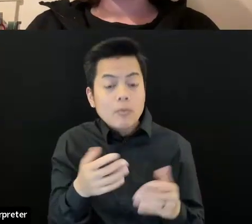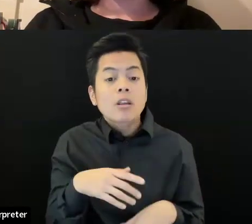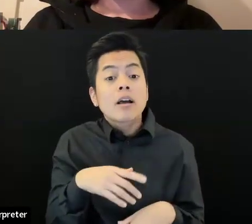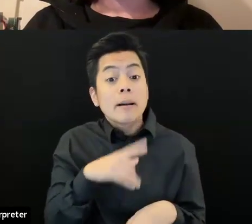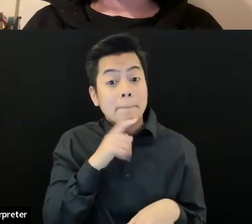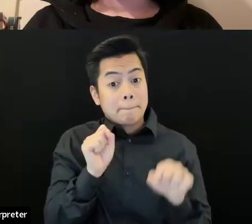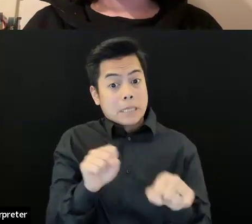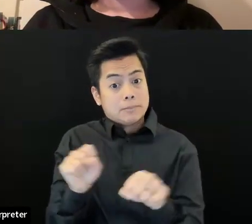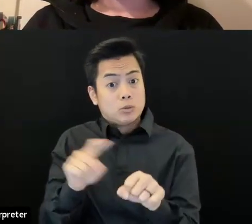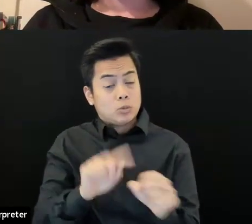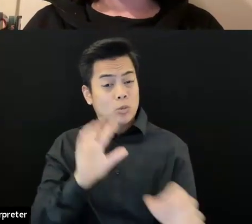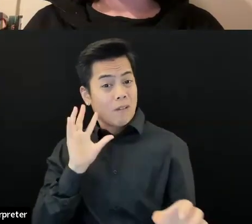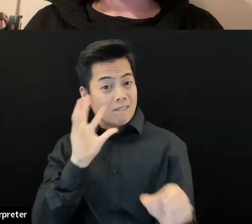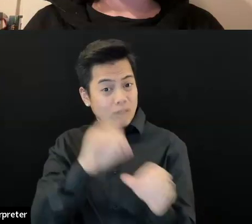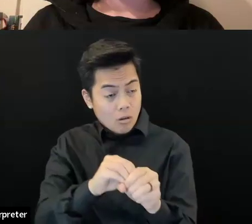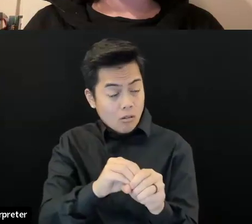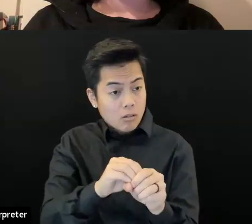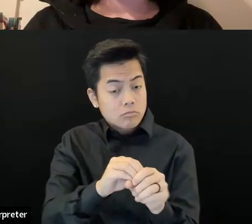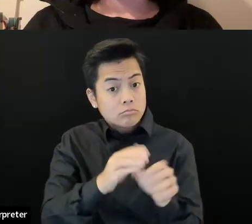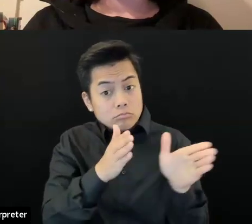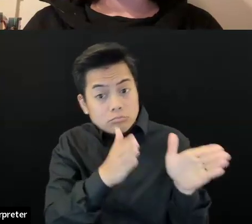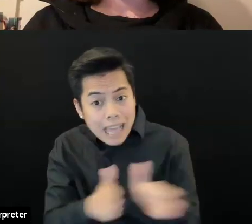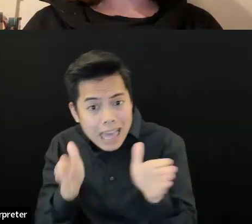as a performer, et cetera.